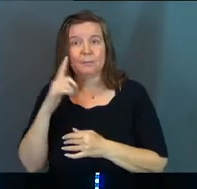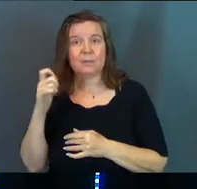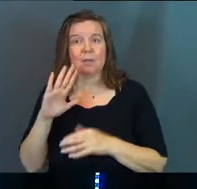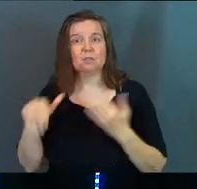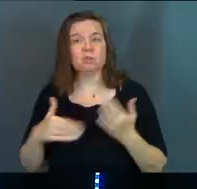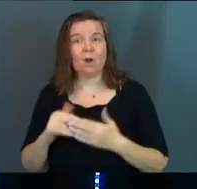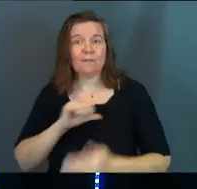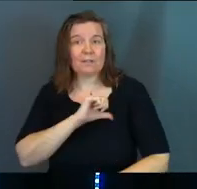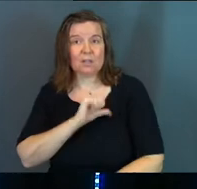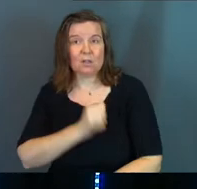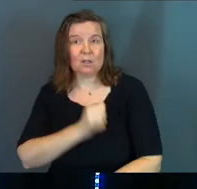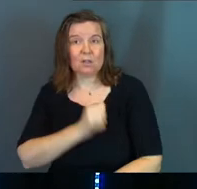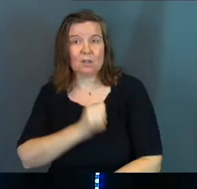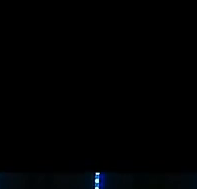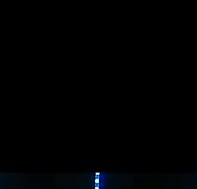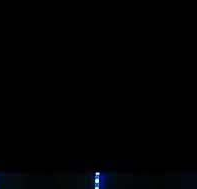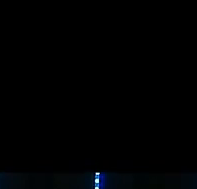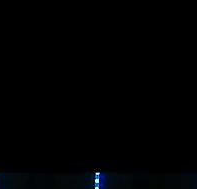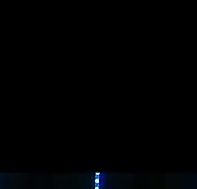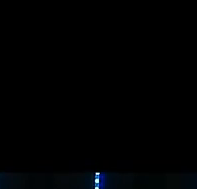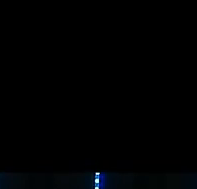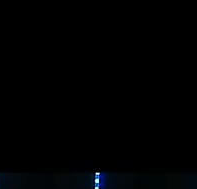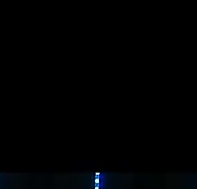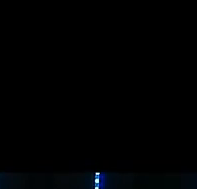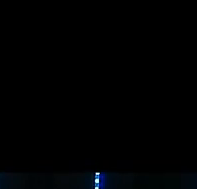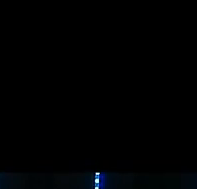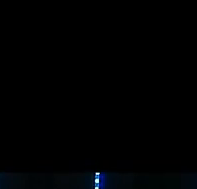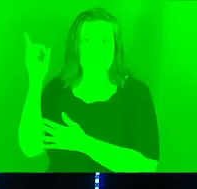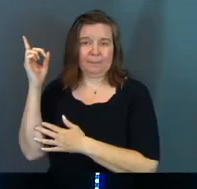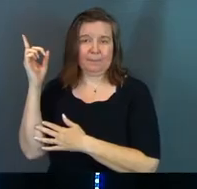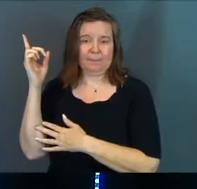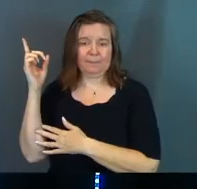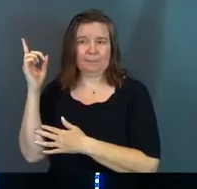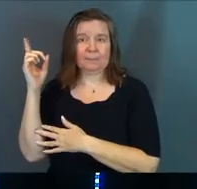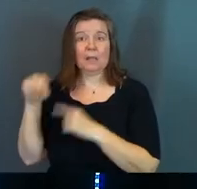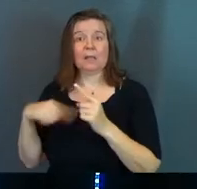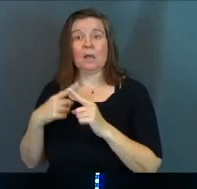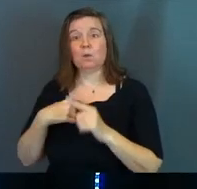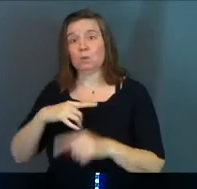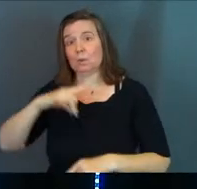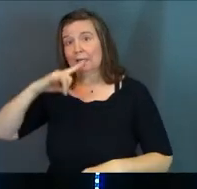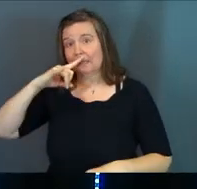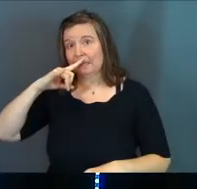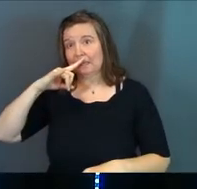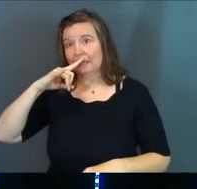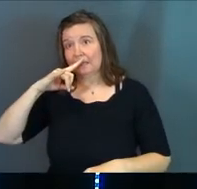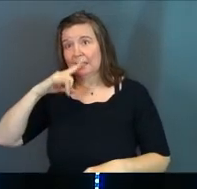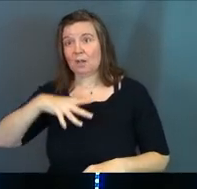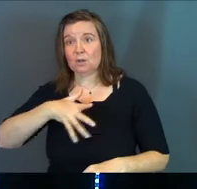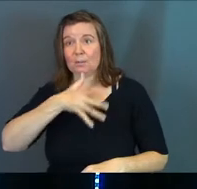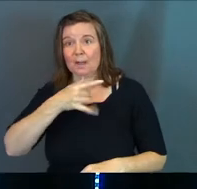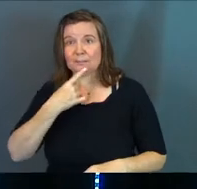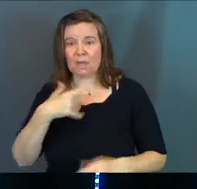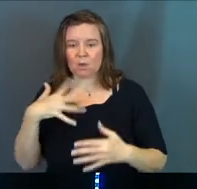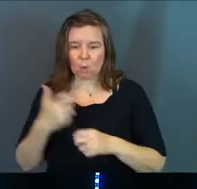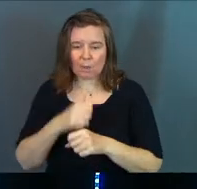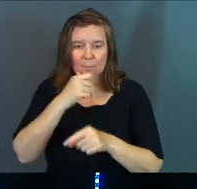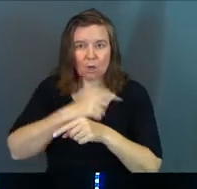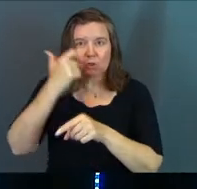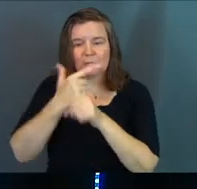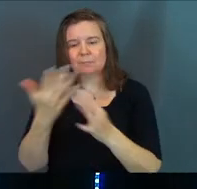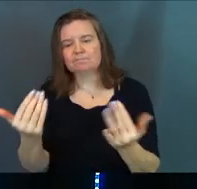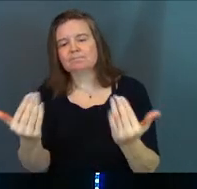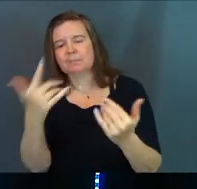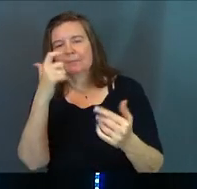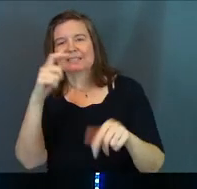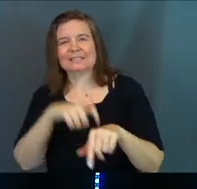all the authority and all the power is in him. Like when you were a kid. And your mom said. Go get your brothers and